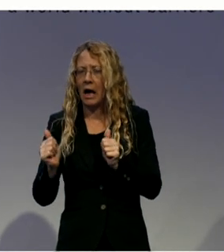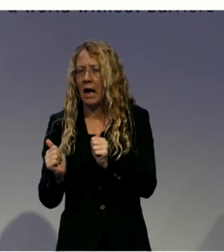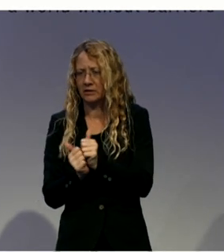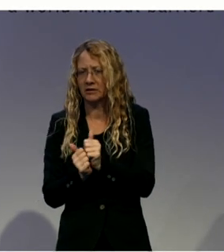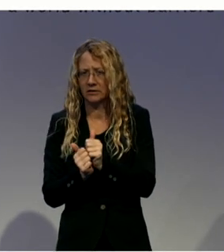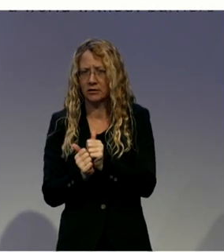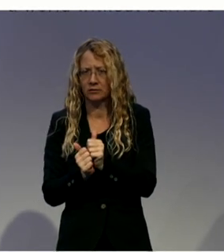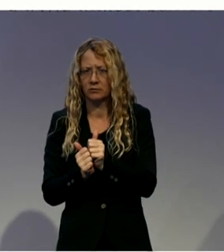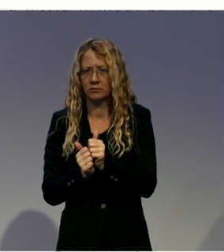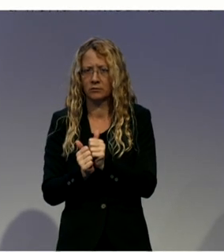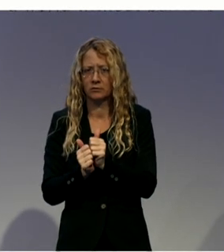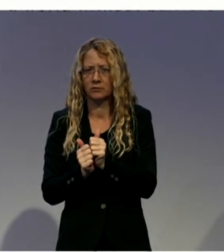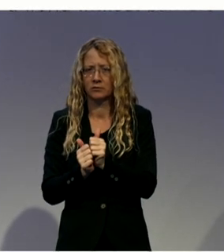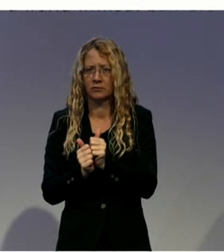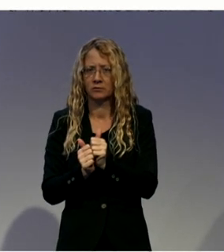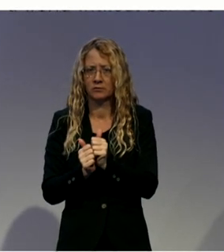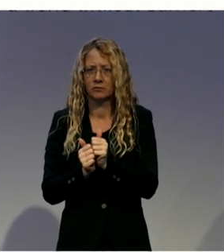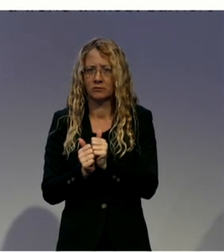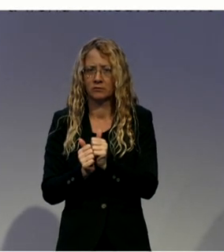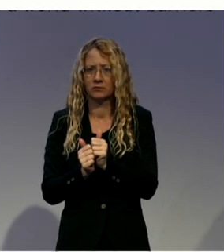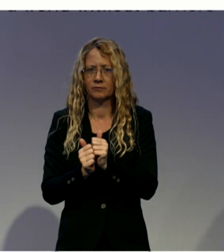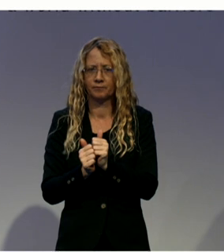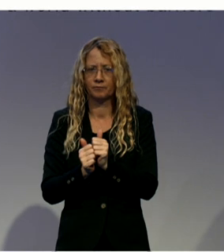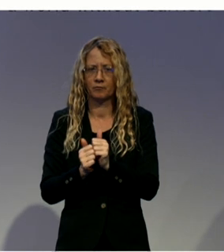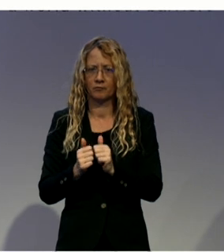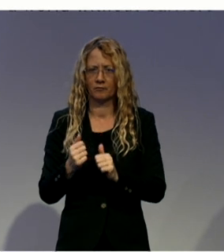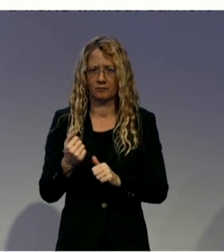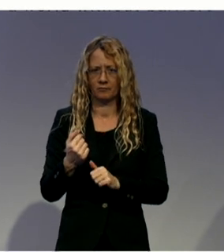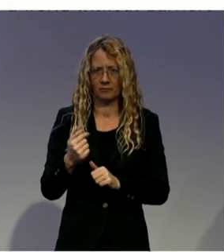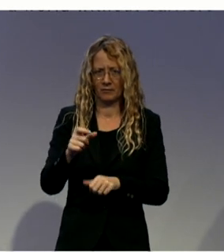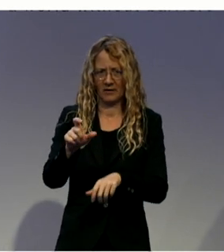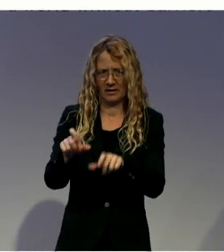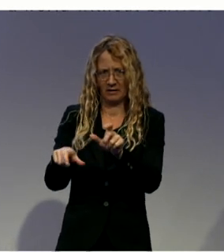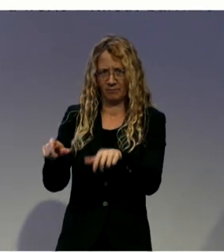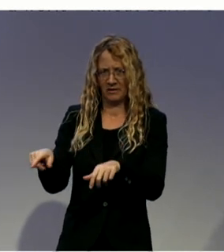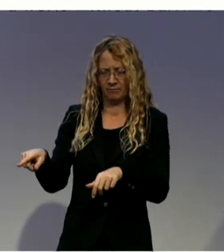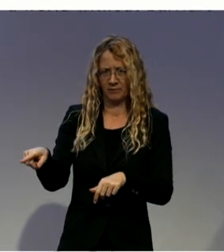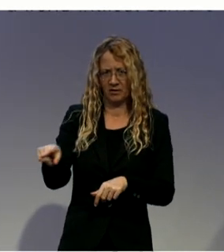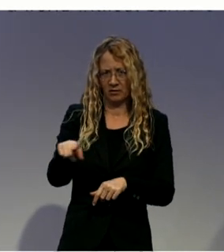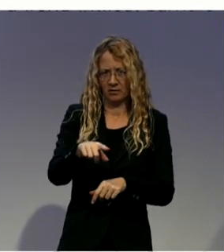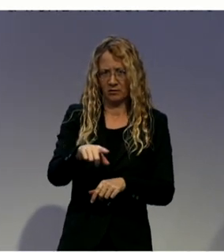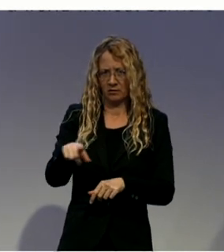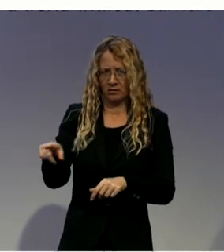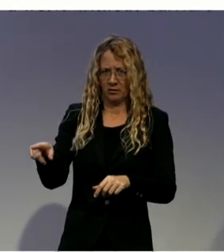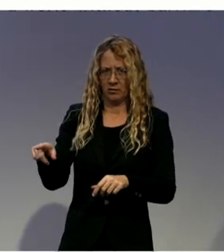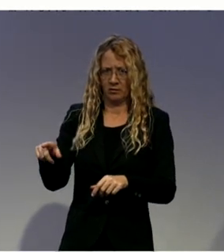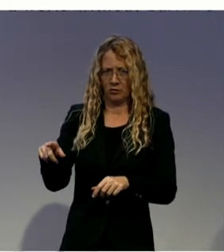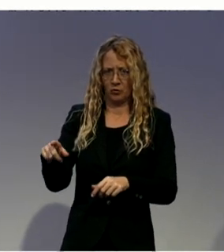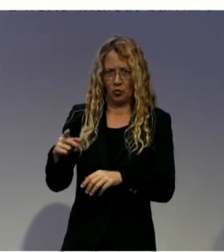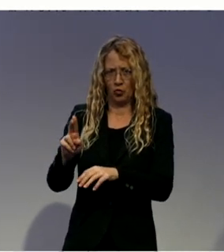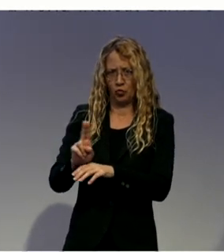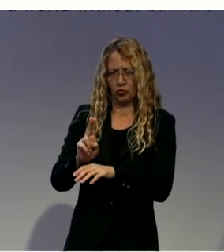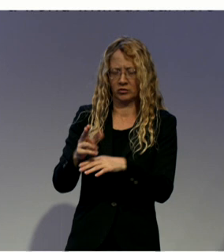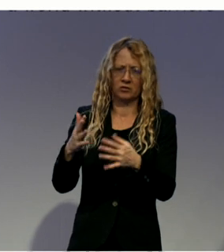our users base is compromised with a wide range of users with different support needs. But the